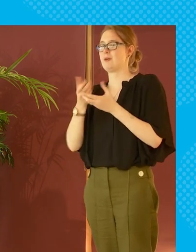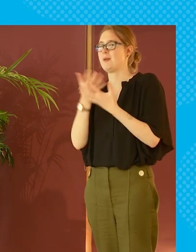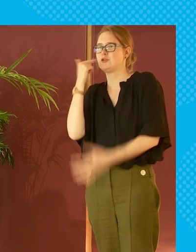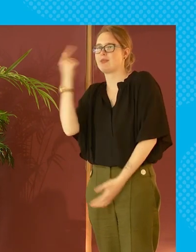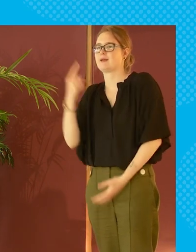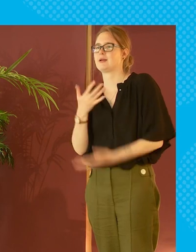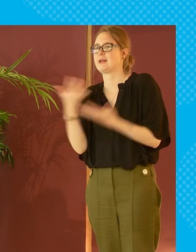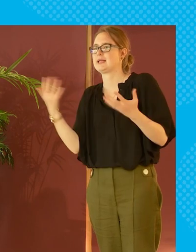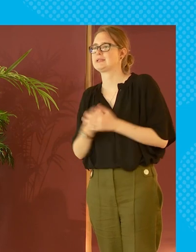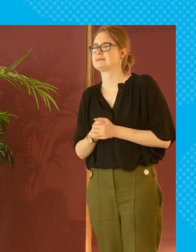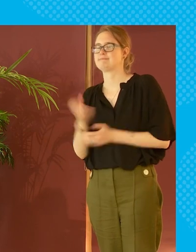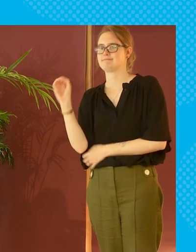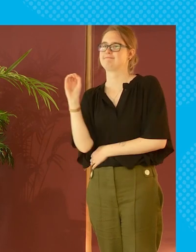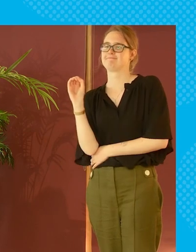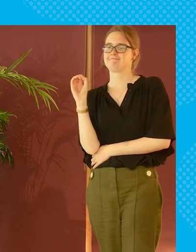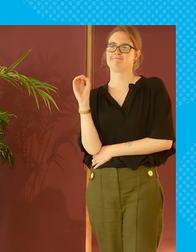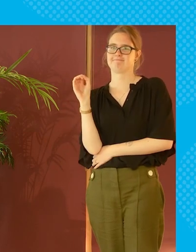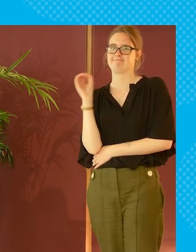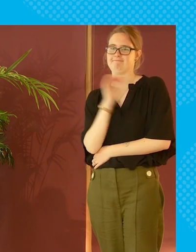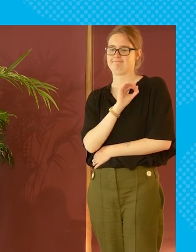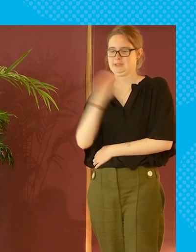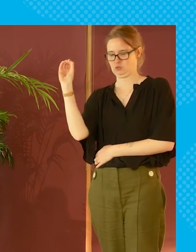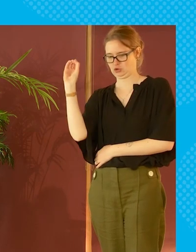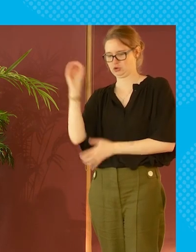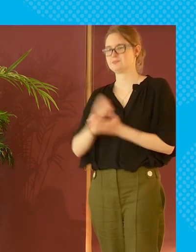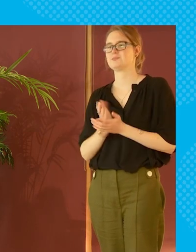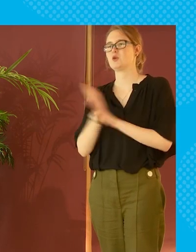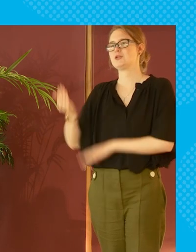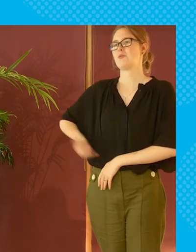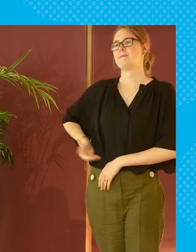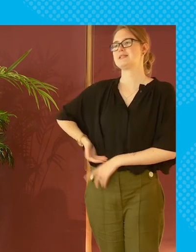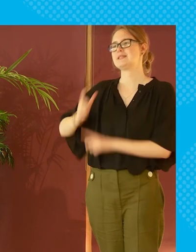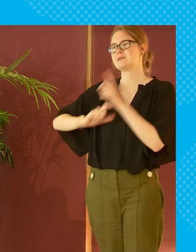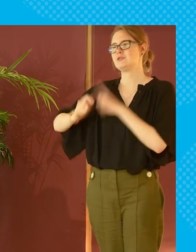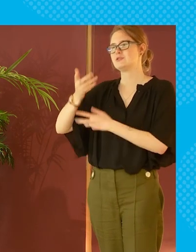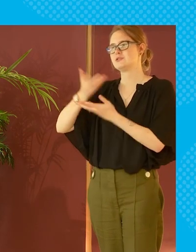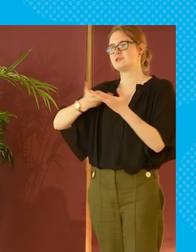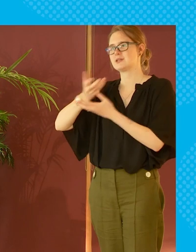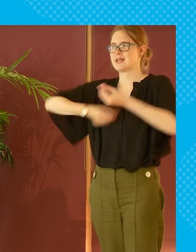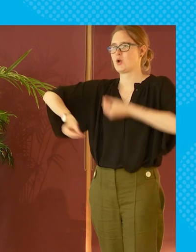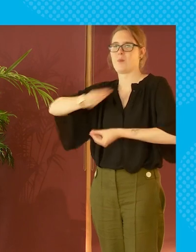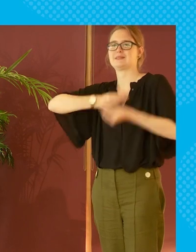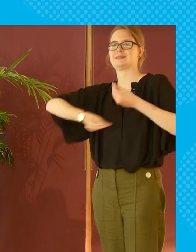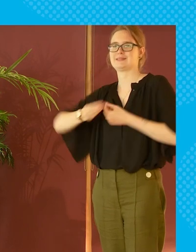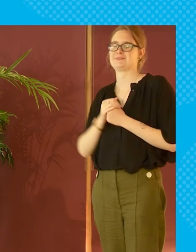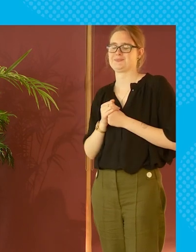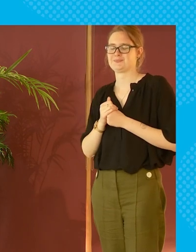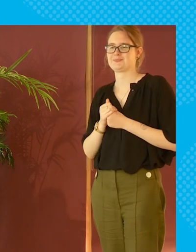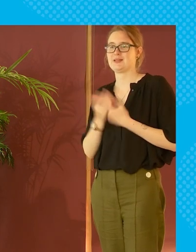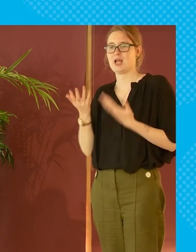group how many do you think none none they went to the business community to talk about economics